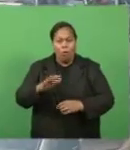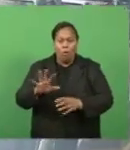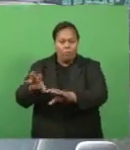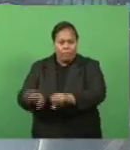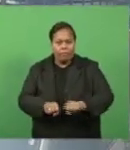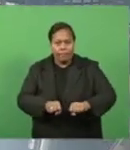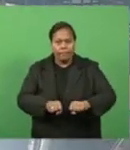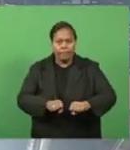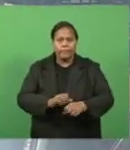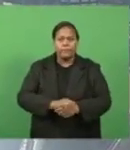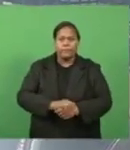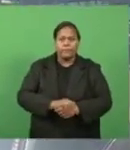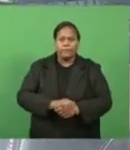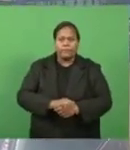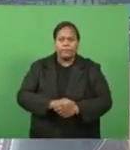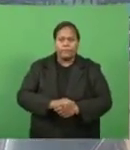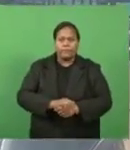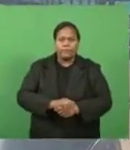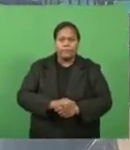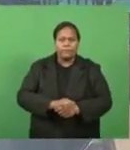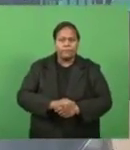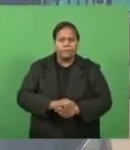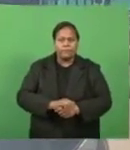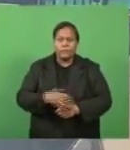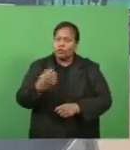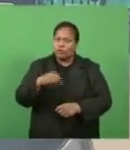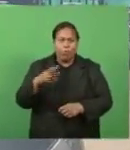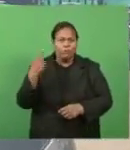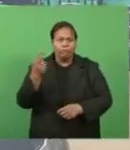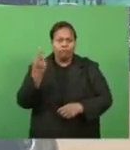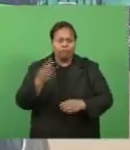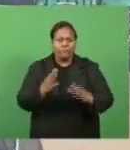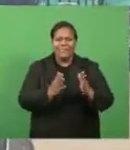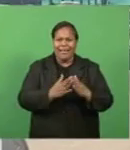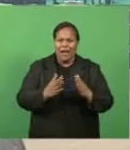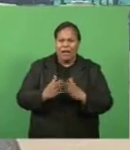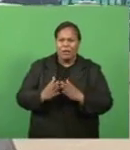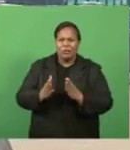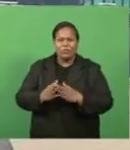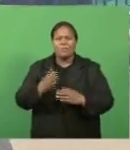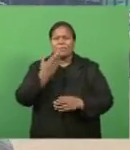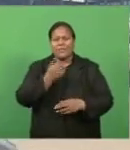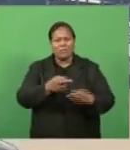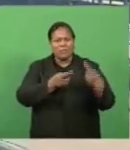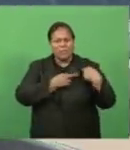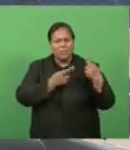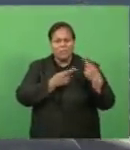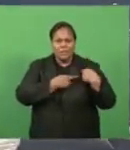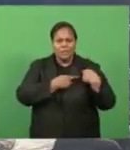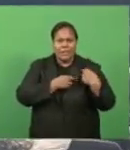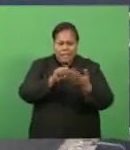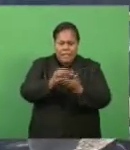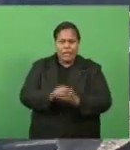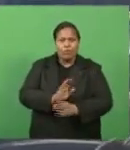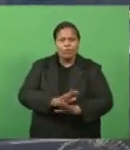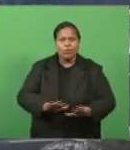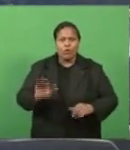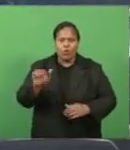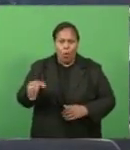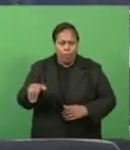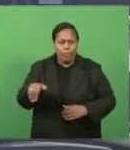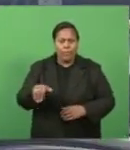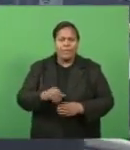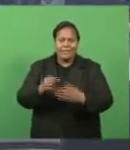Don't work later unnecessarily in town. Parents, take responsibility. Keep your children home. Keep them safe.